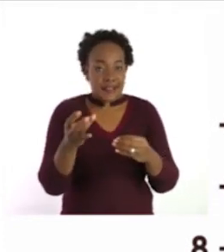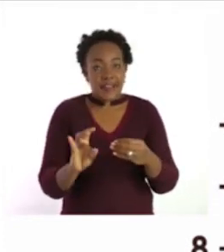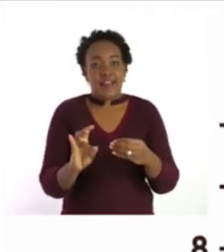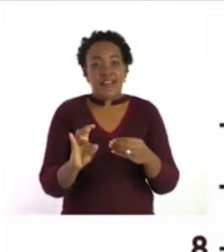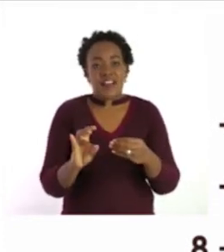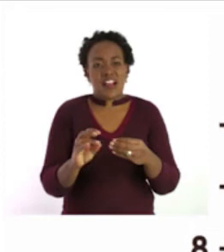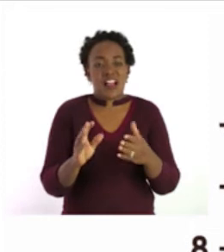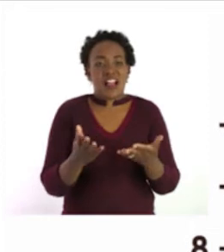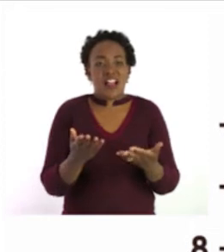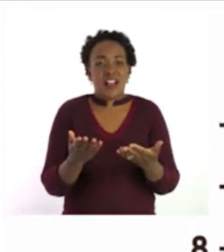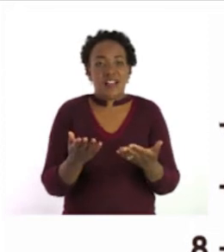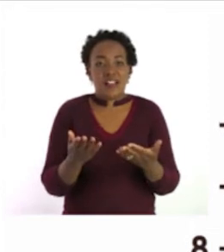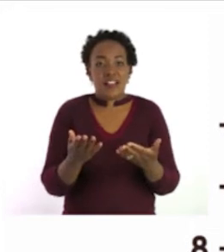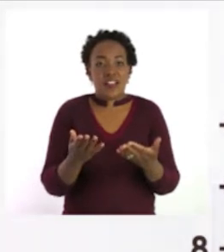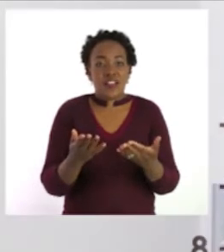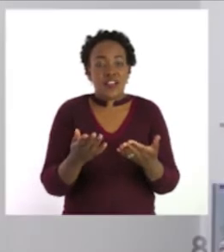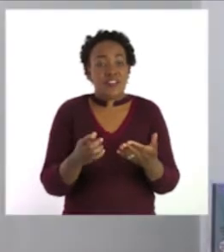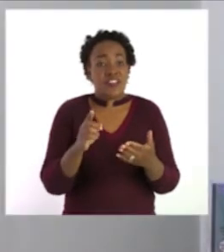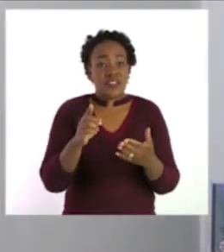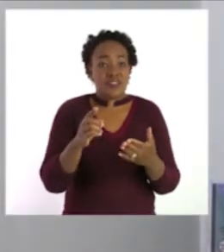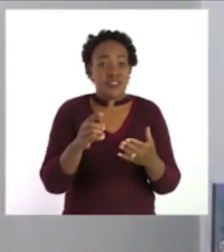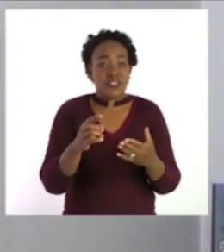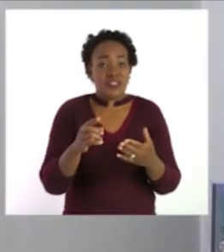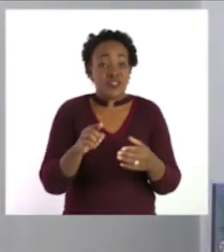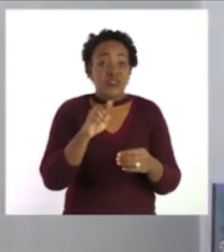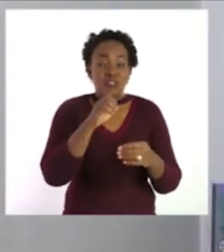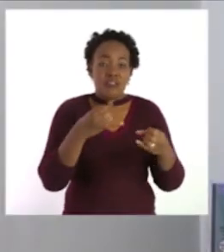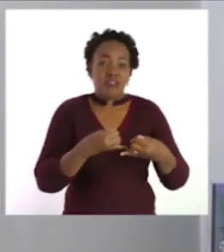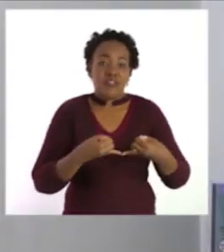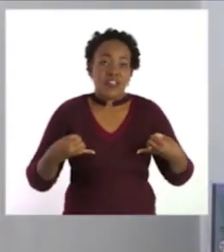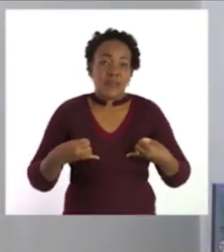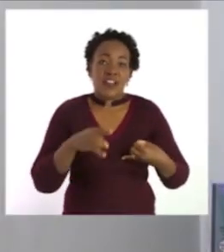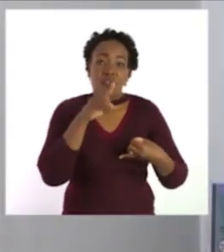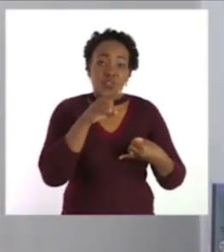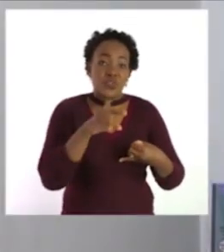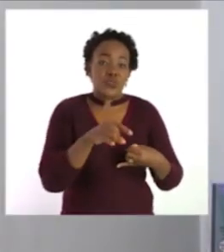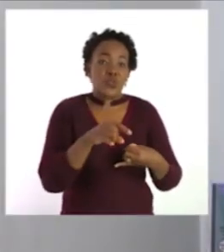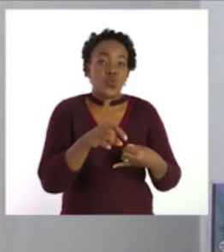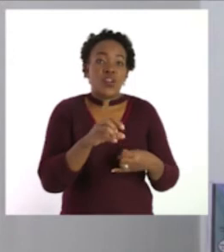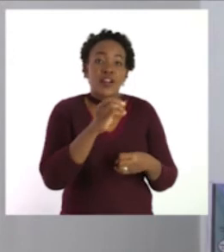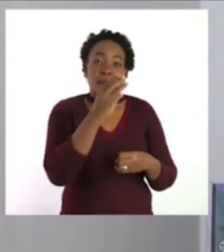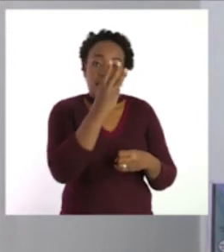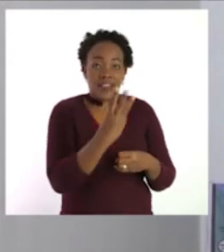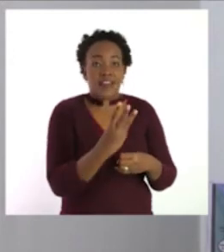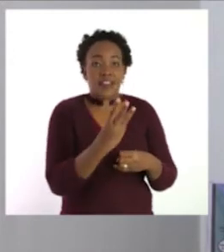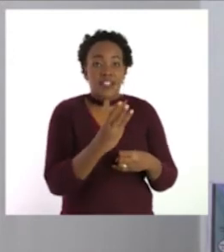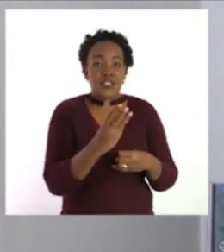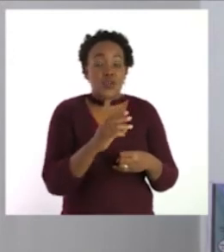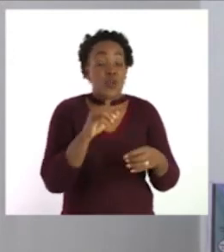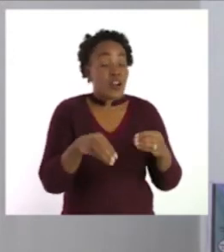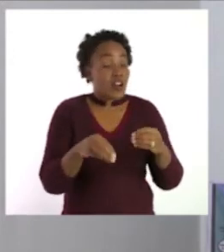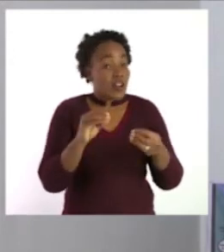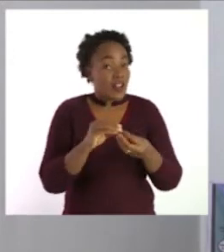So, we go to 3. Plus, we are adding, we are going forward. Okay.